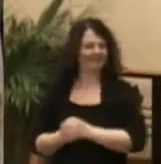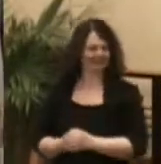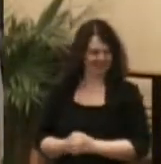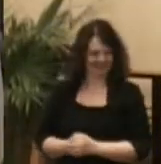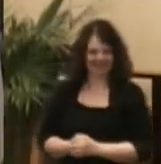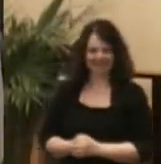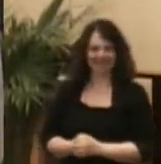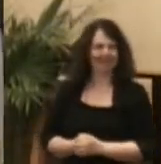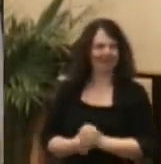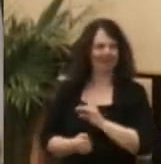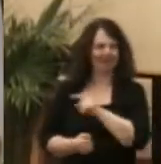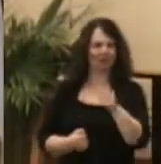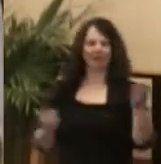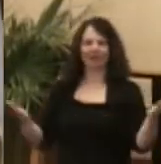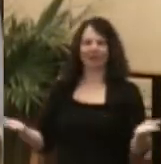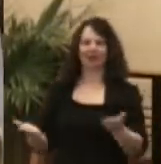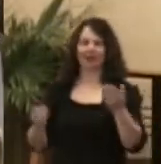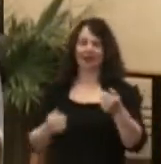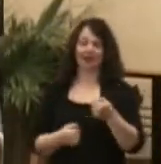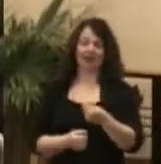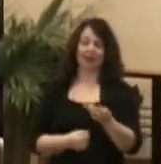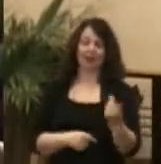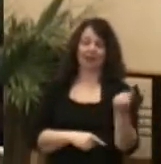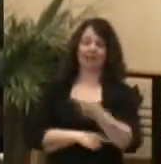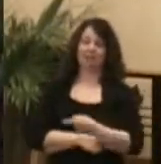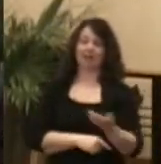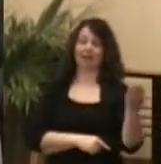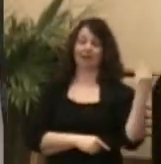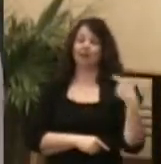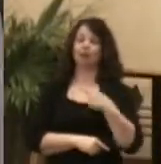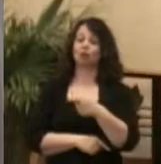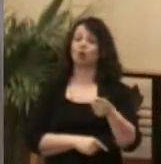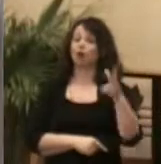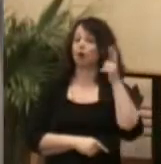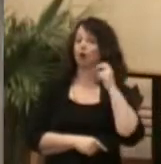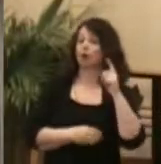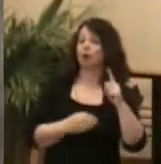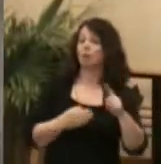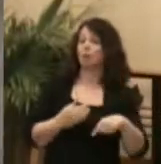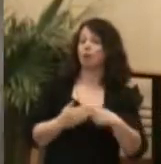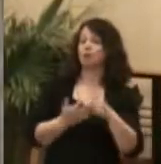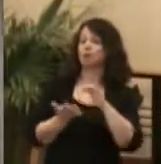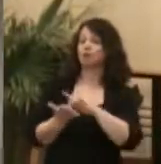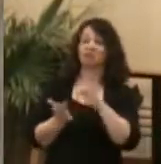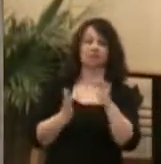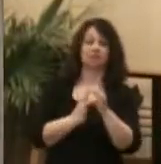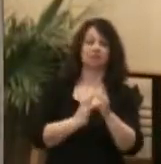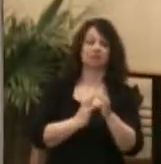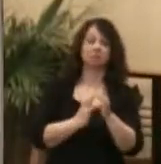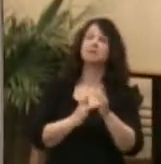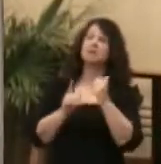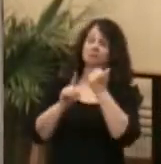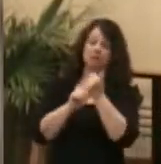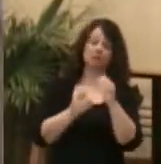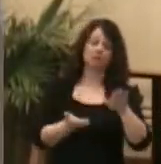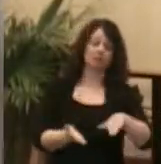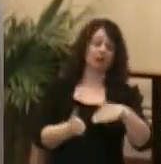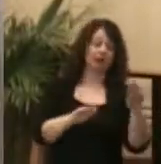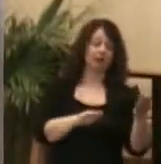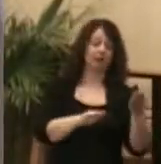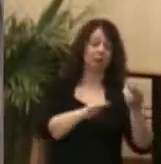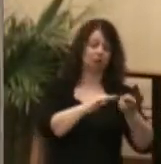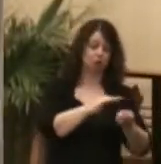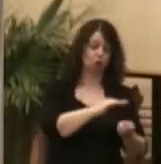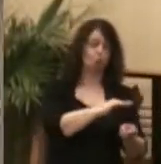here a couple of days ago, you heard about Jesus who died and was put into a tomb.